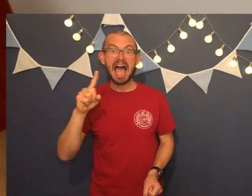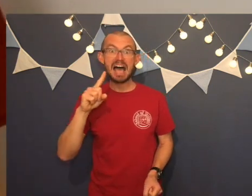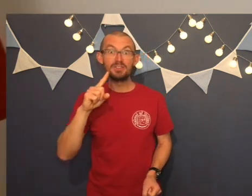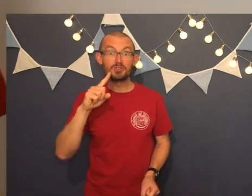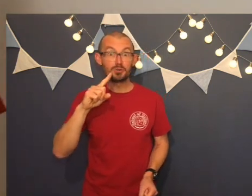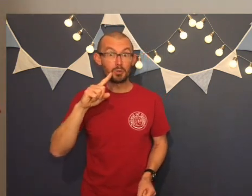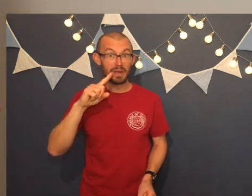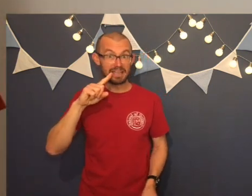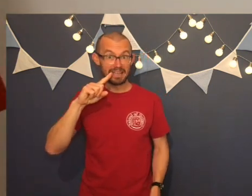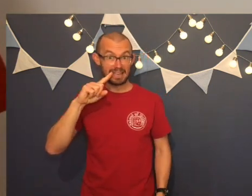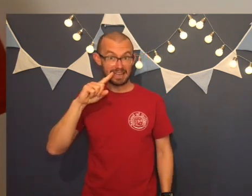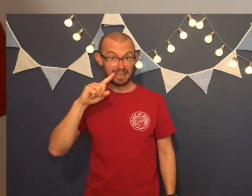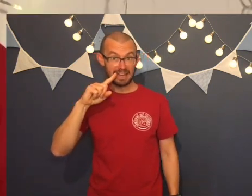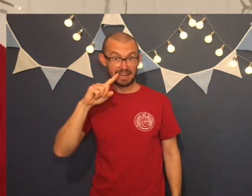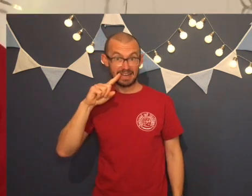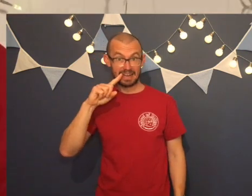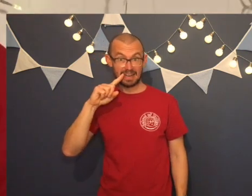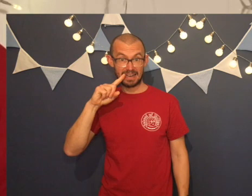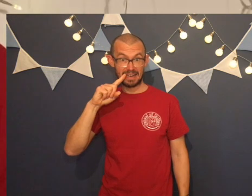and sweets.